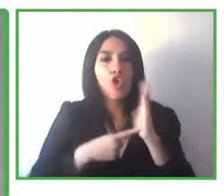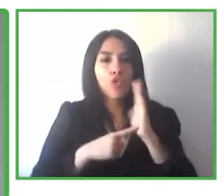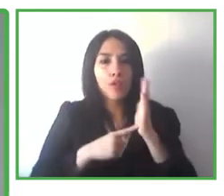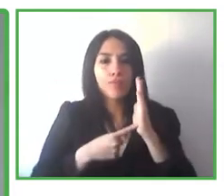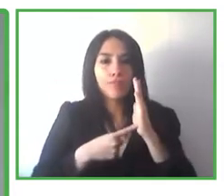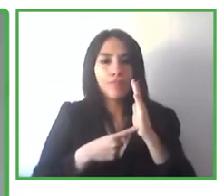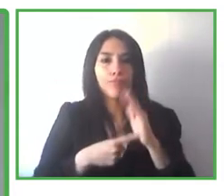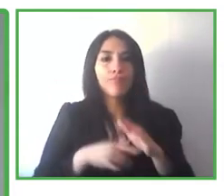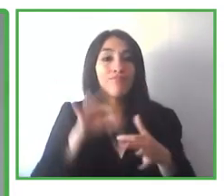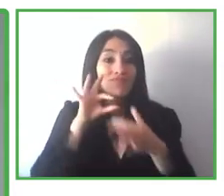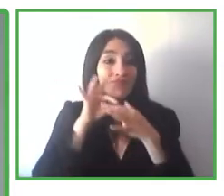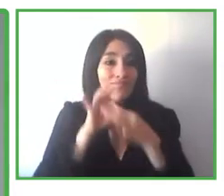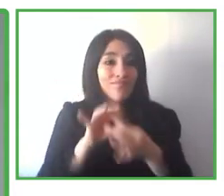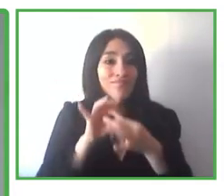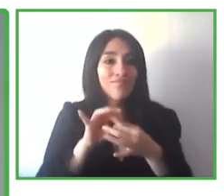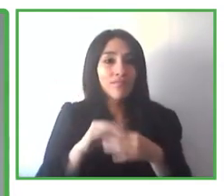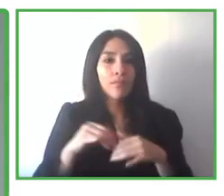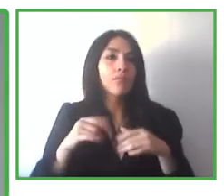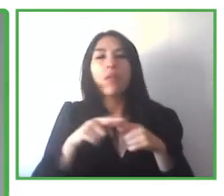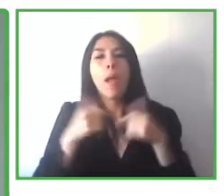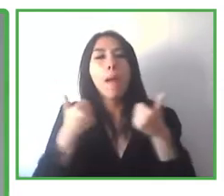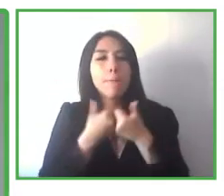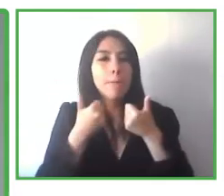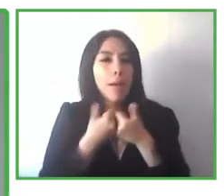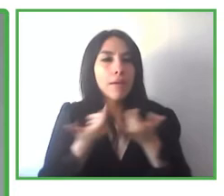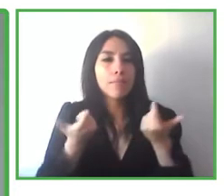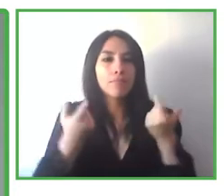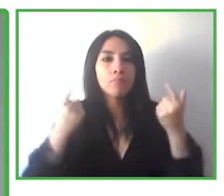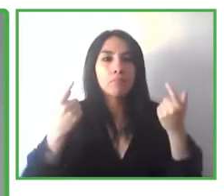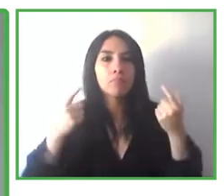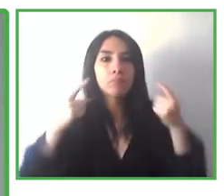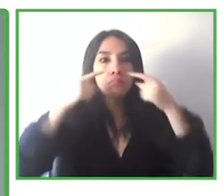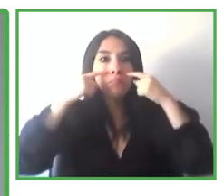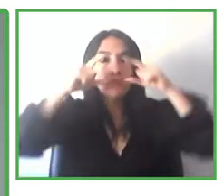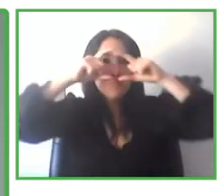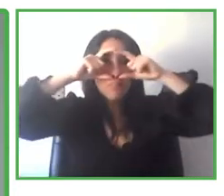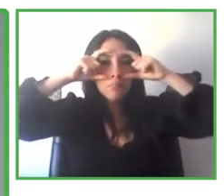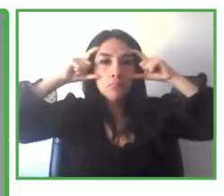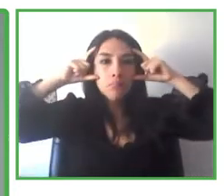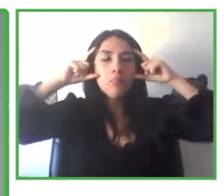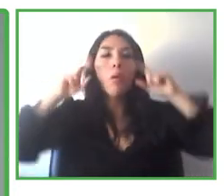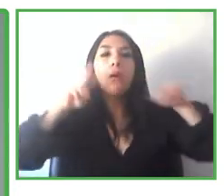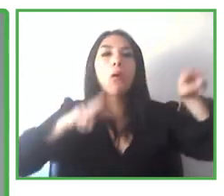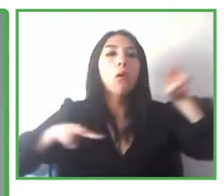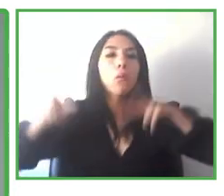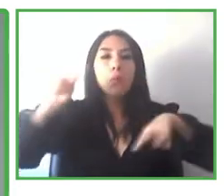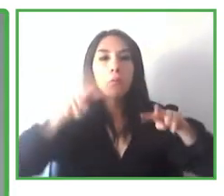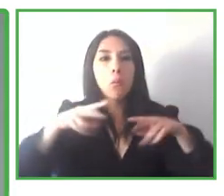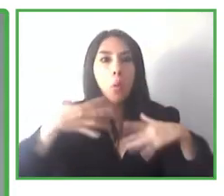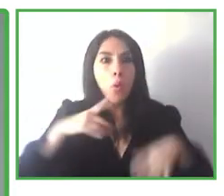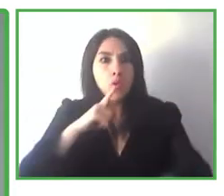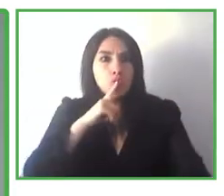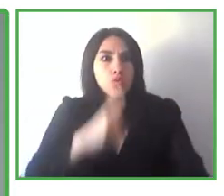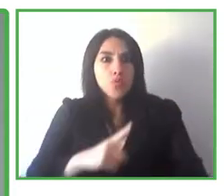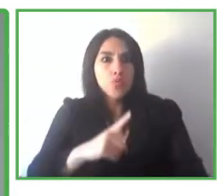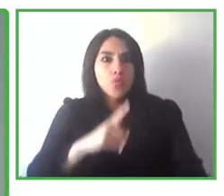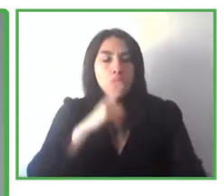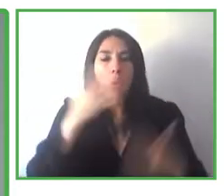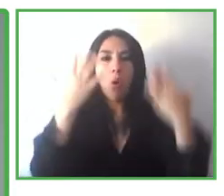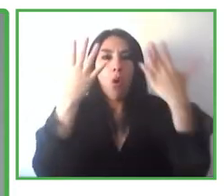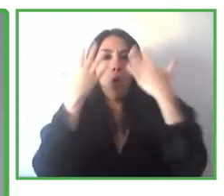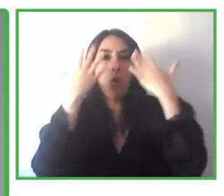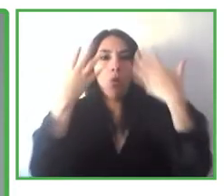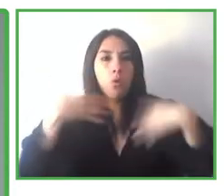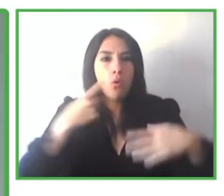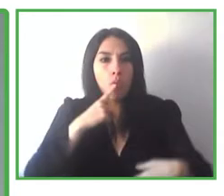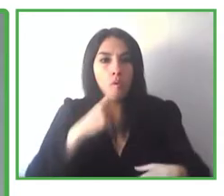applied to video games, for instance, virtual reality or real time communication through voice or